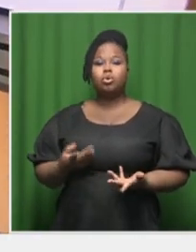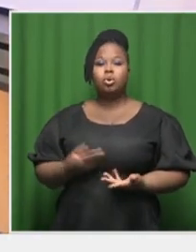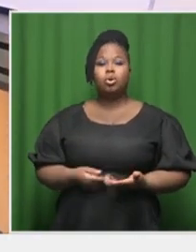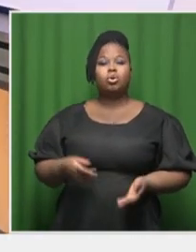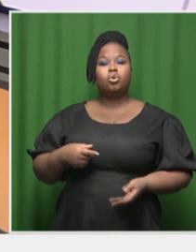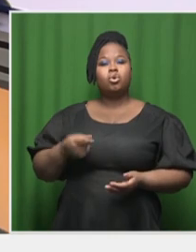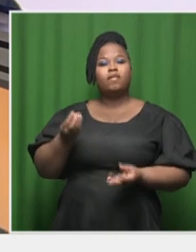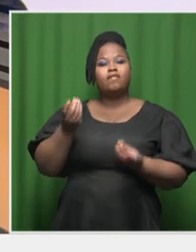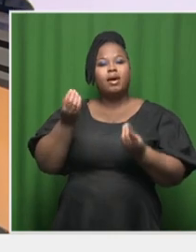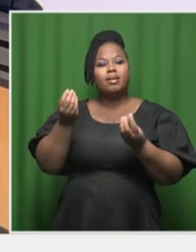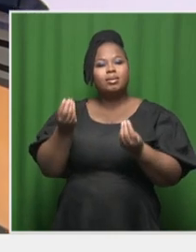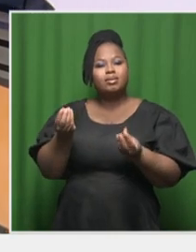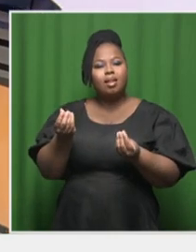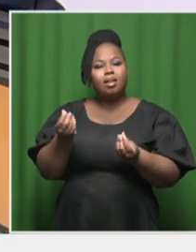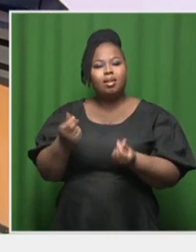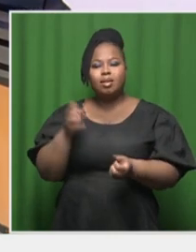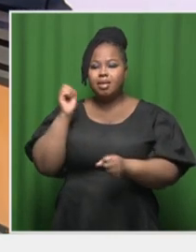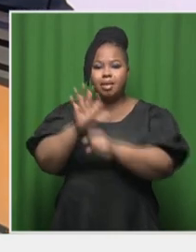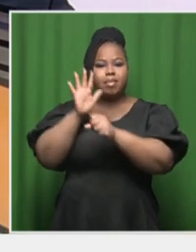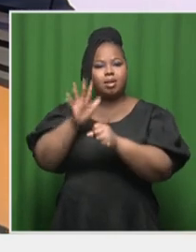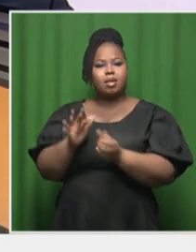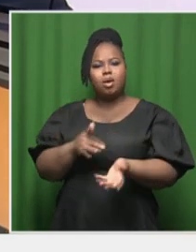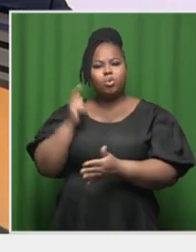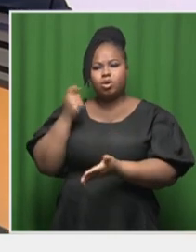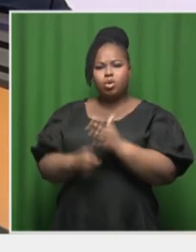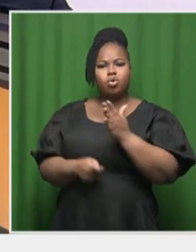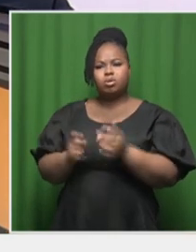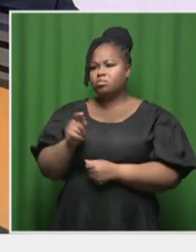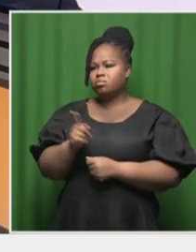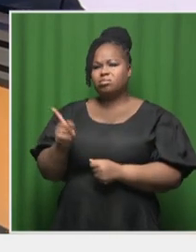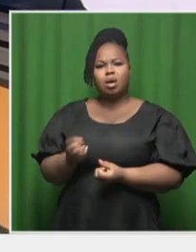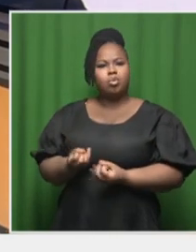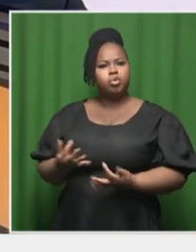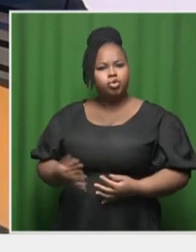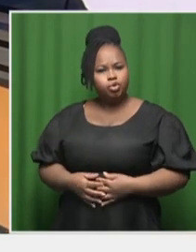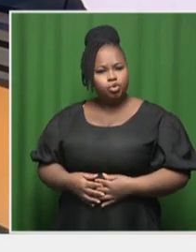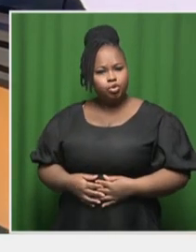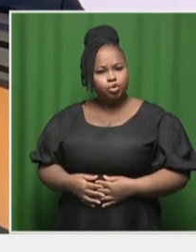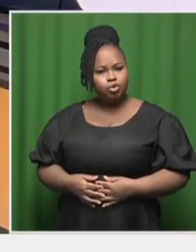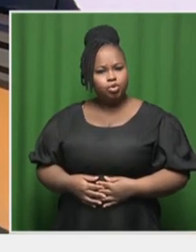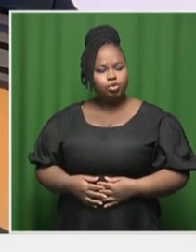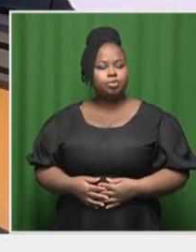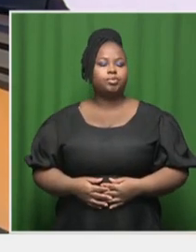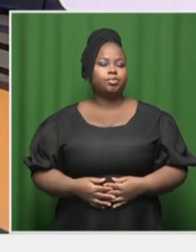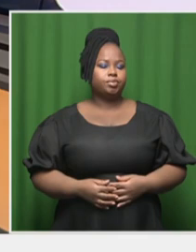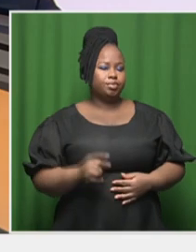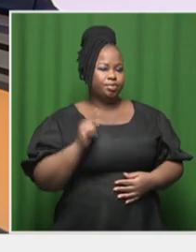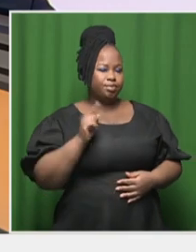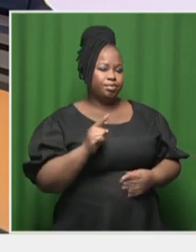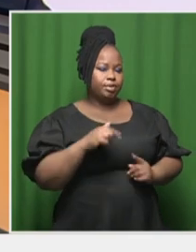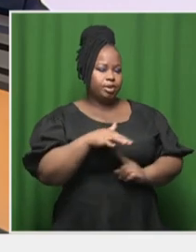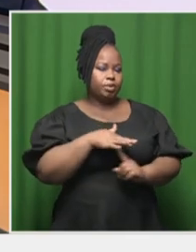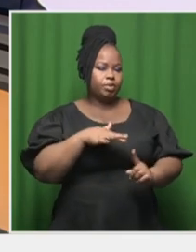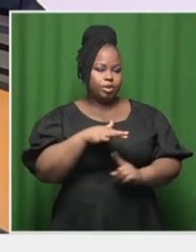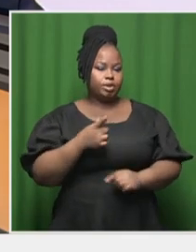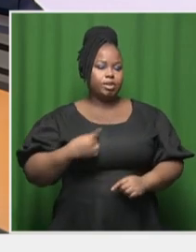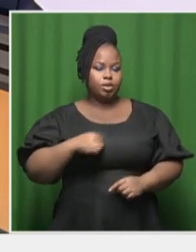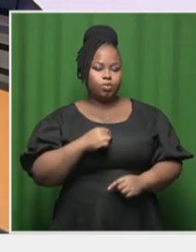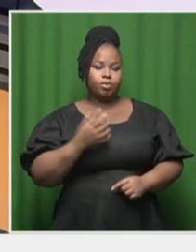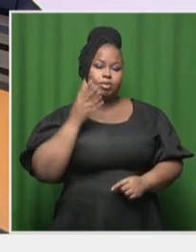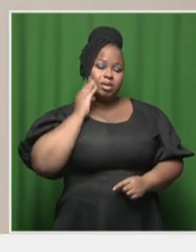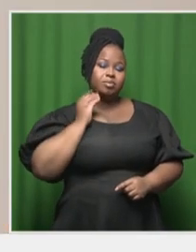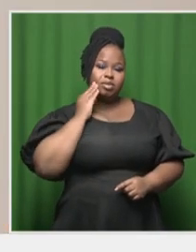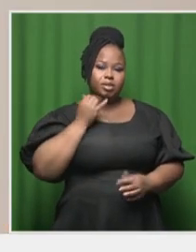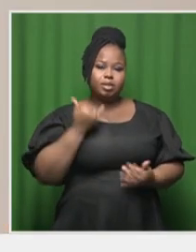impact and access for what this will cost them? So, let me give you a practical situation that we are currently